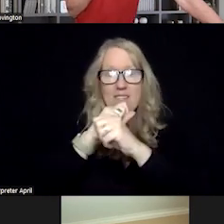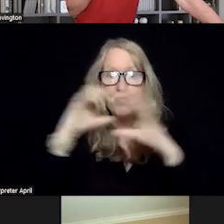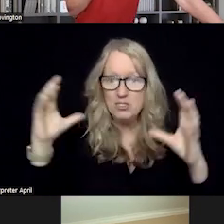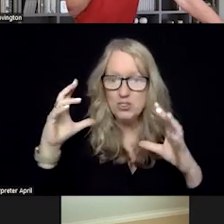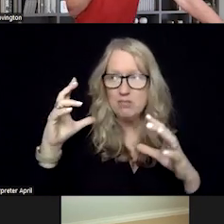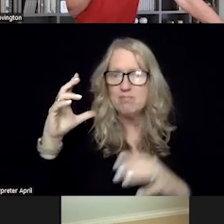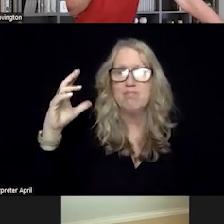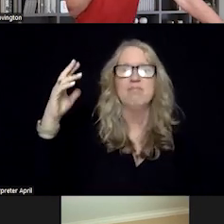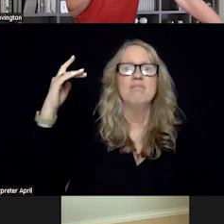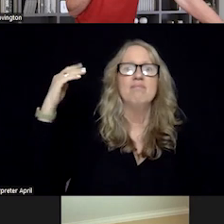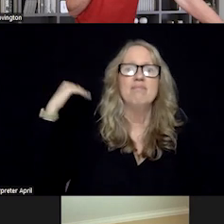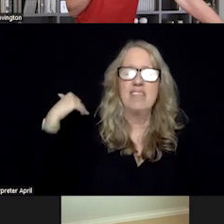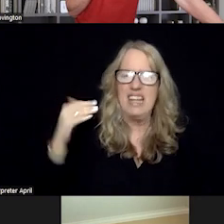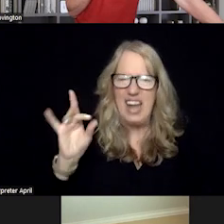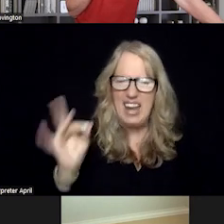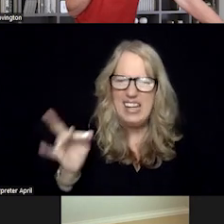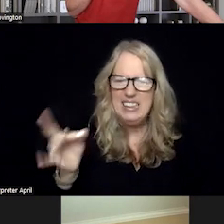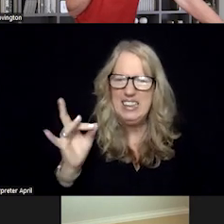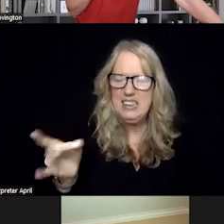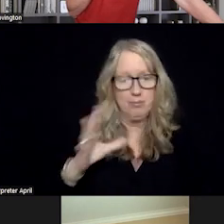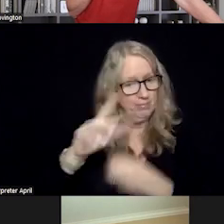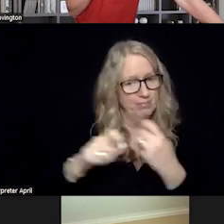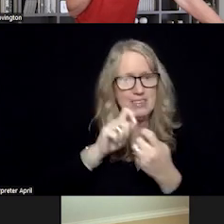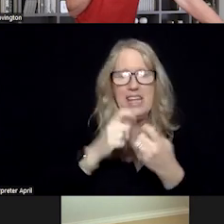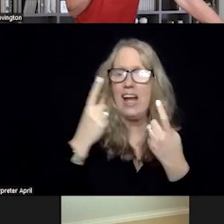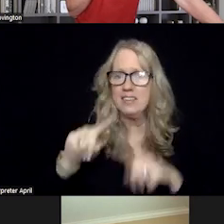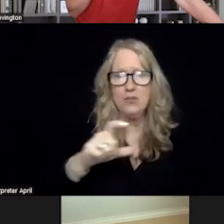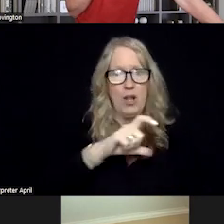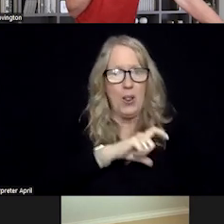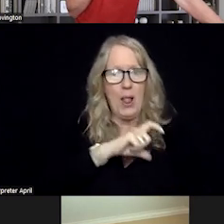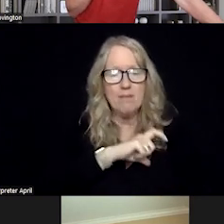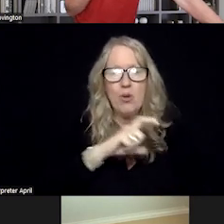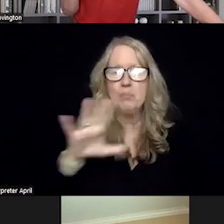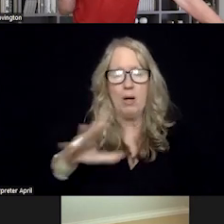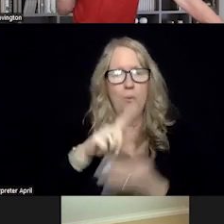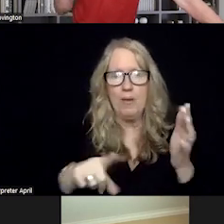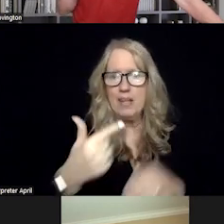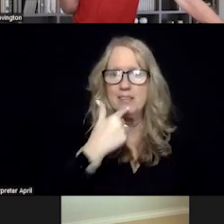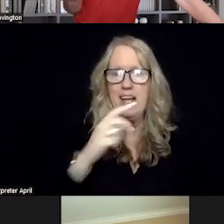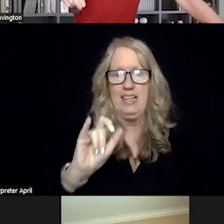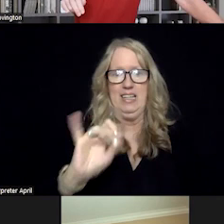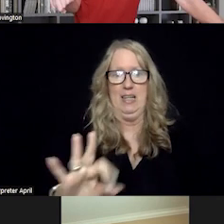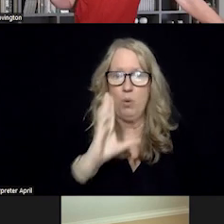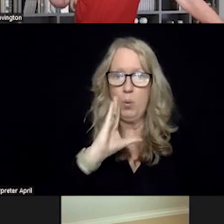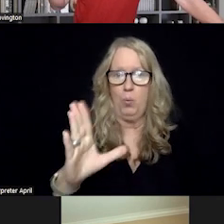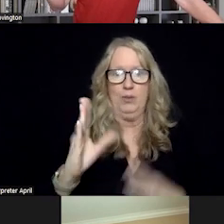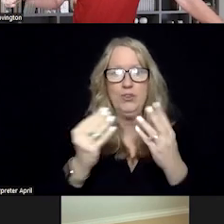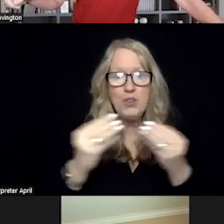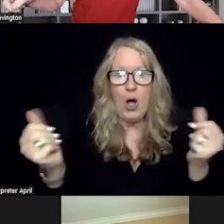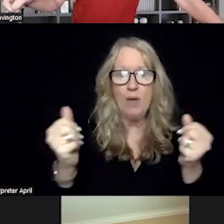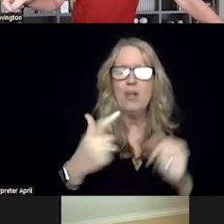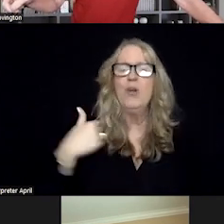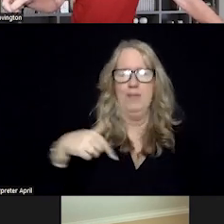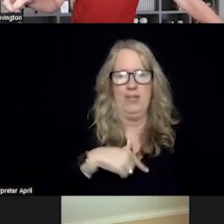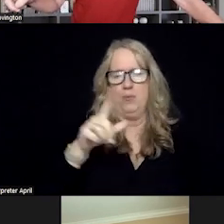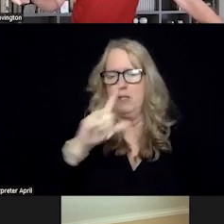going back into the late 80s. But that's exactly what law enforcement immediately said. If we're going to solve this, we need